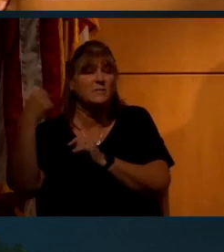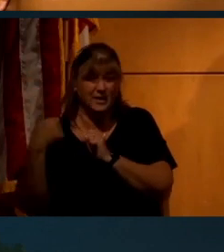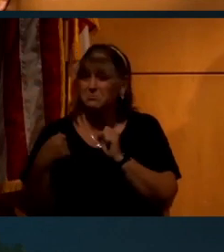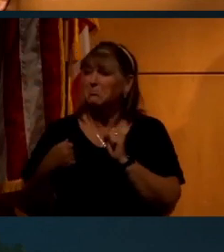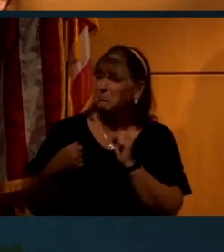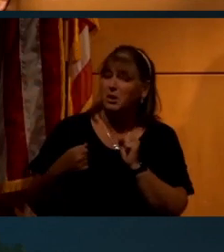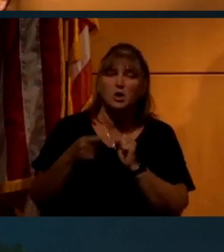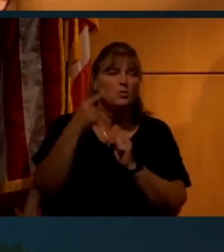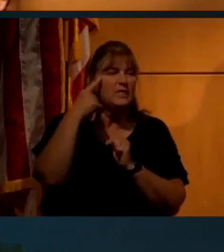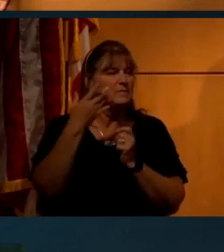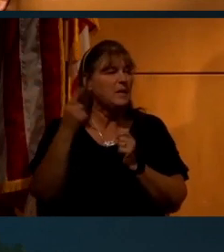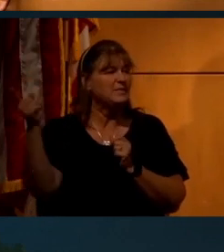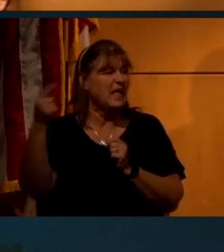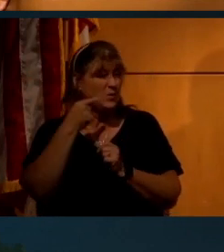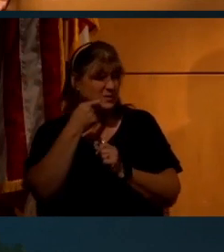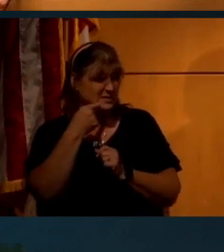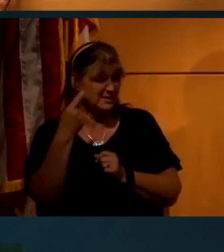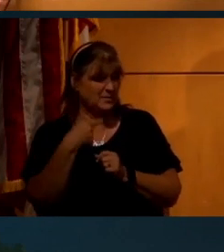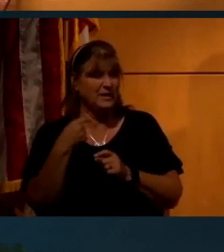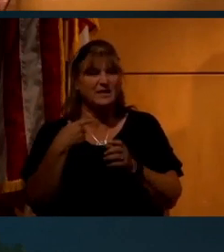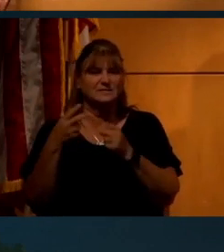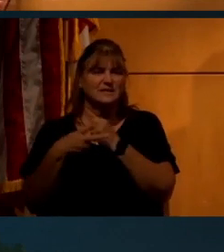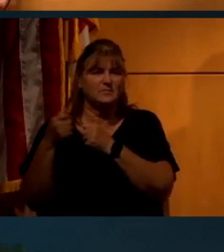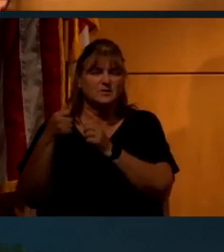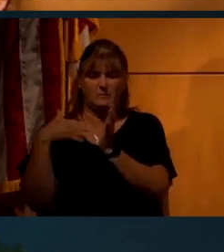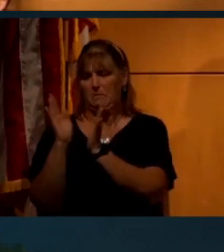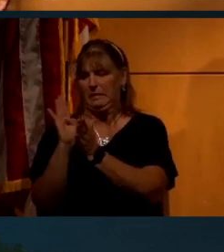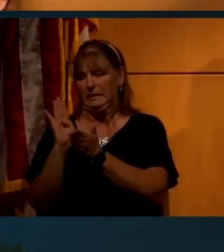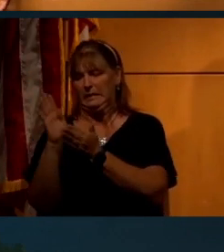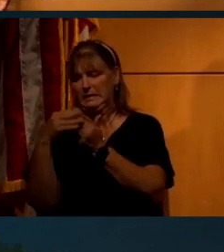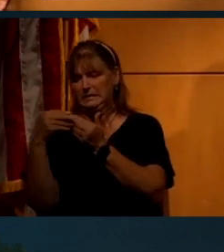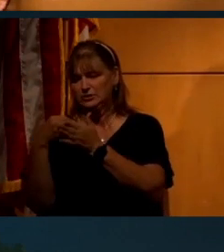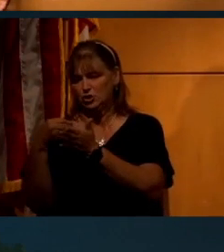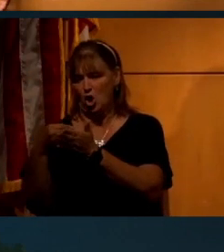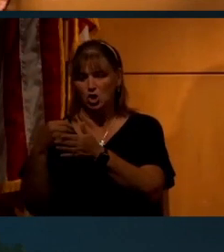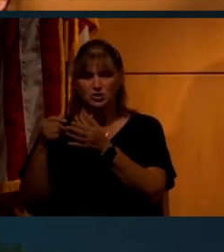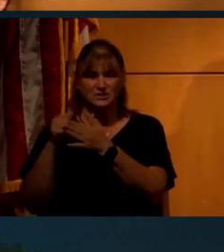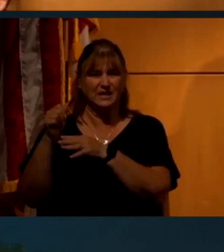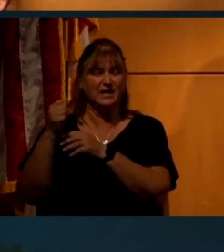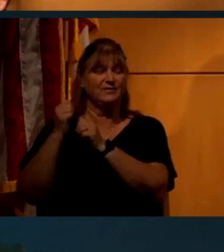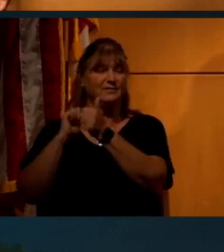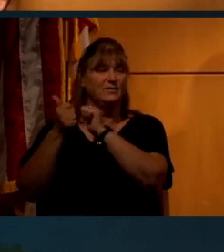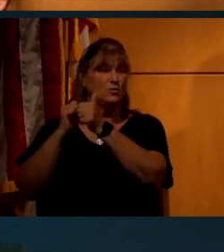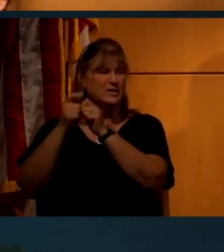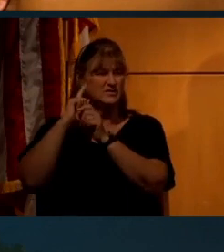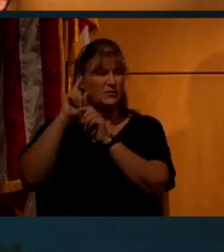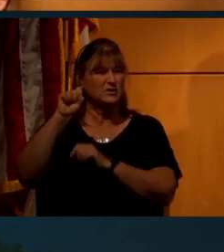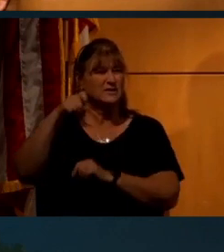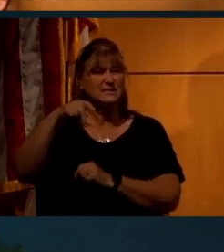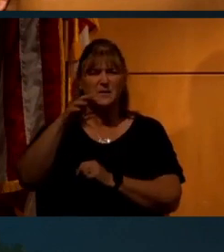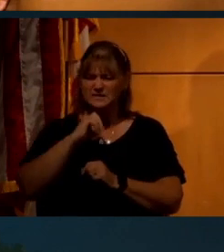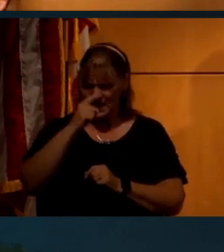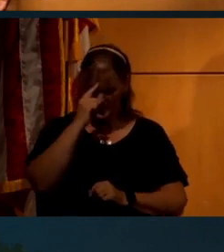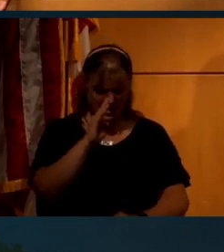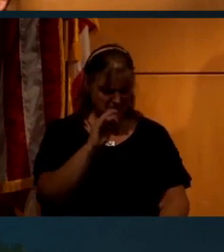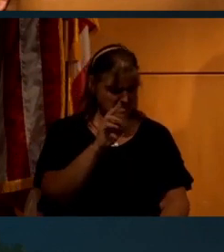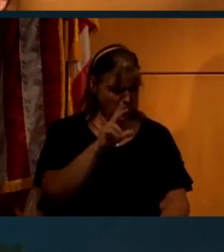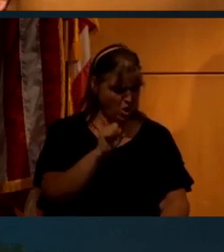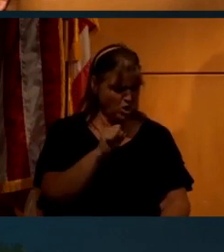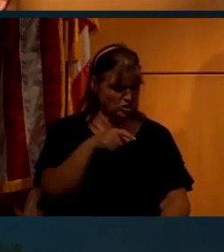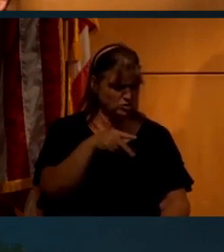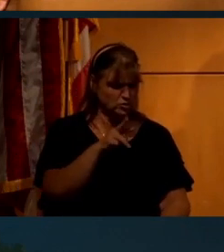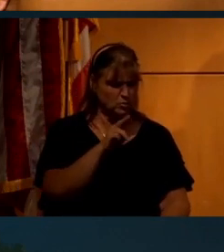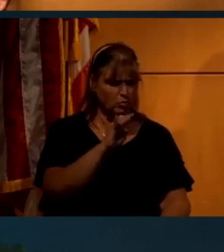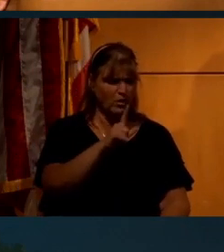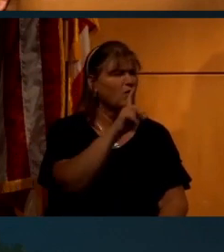You'd think they might have said something and saved themselves billions of dollars in the space race. And I think it was Bart Sabrell when asked